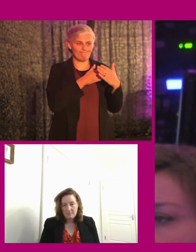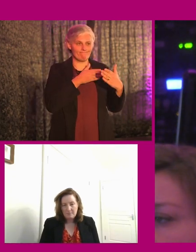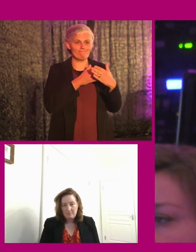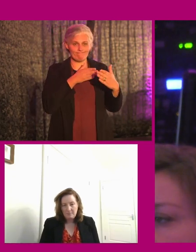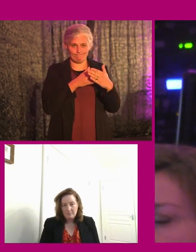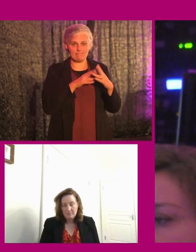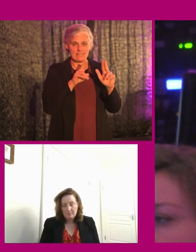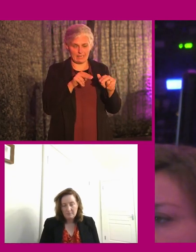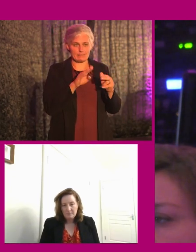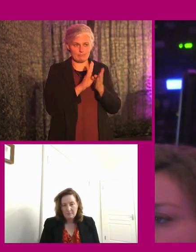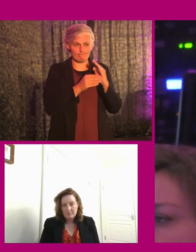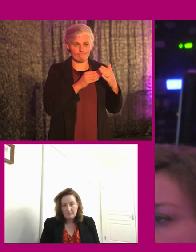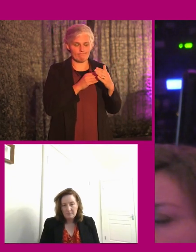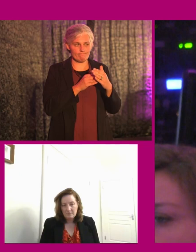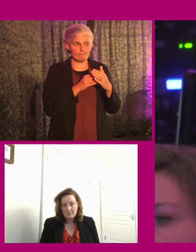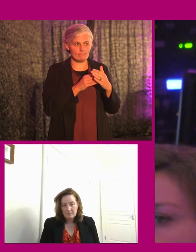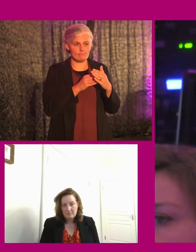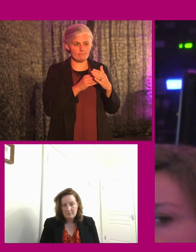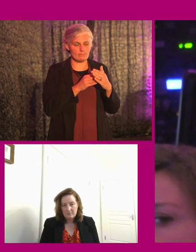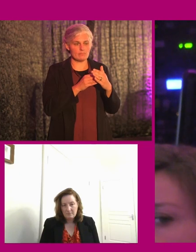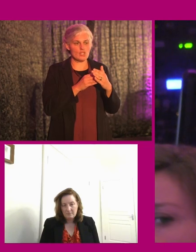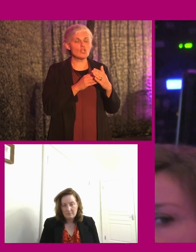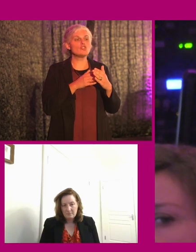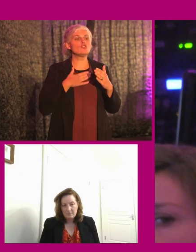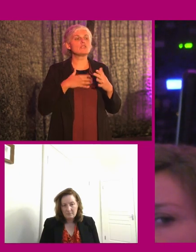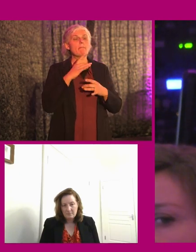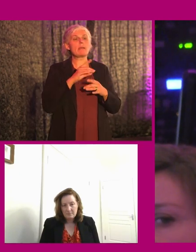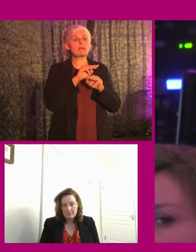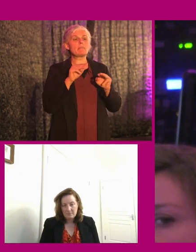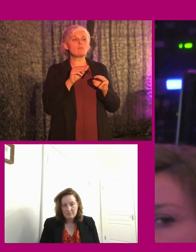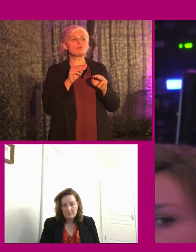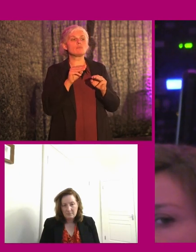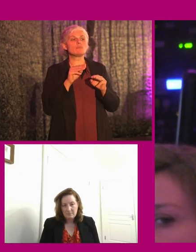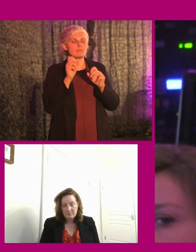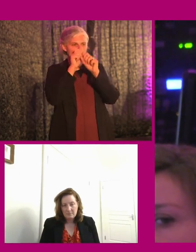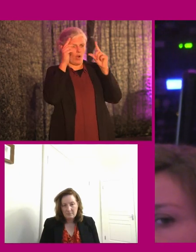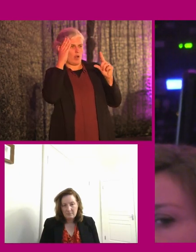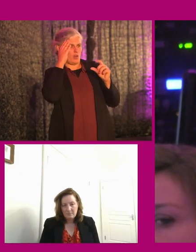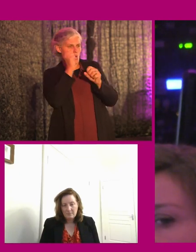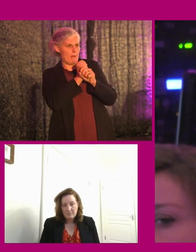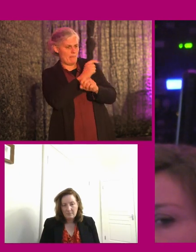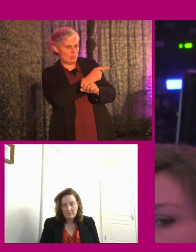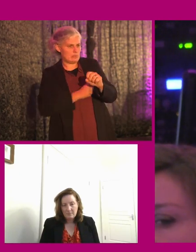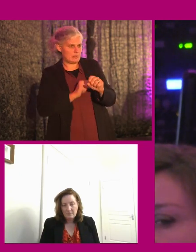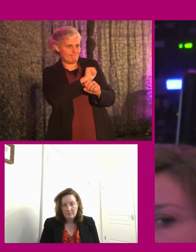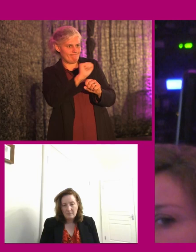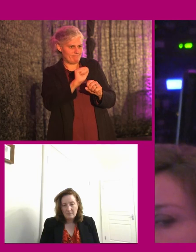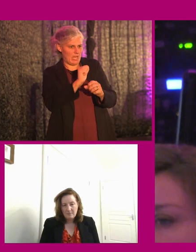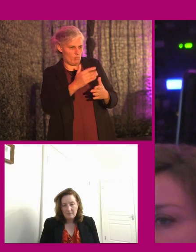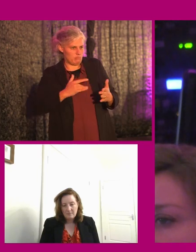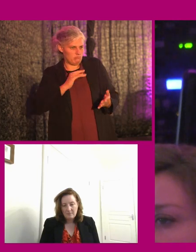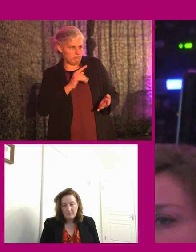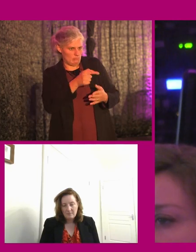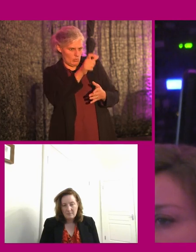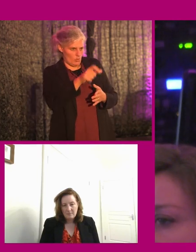it really kind of just makes people aware of disabled people's conditions or impairments. It doesn't actually